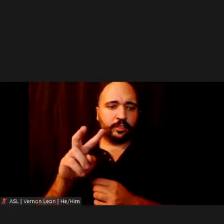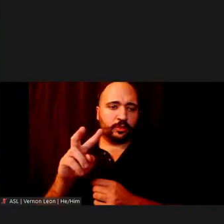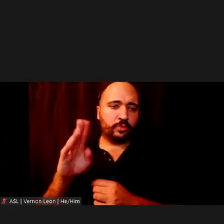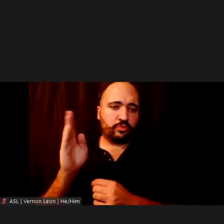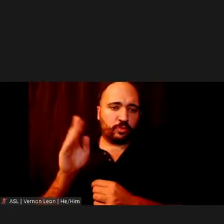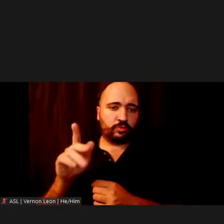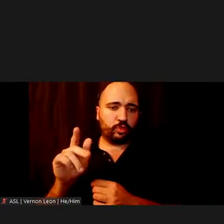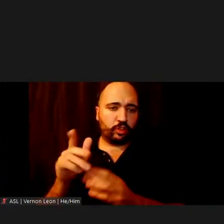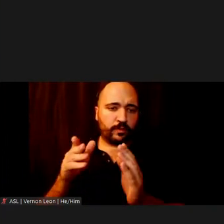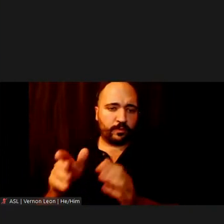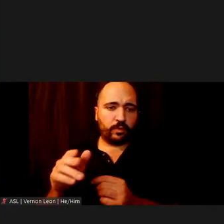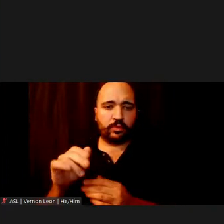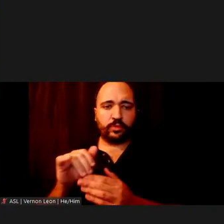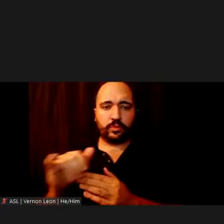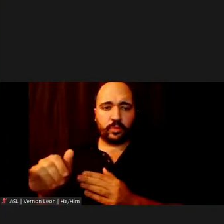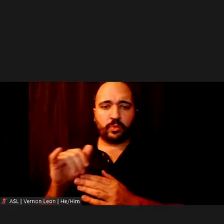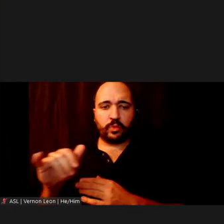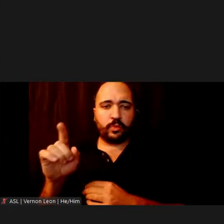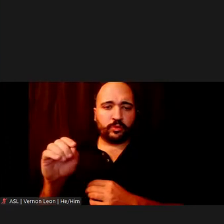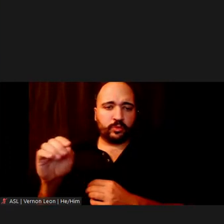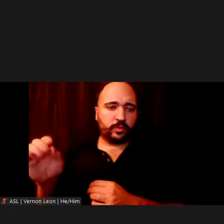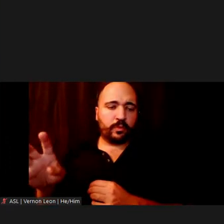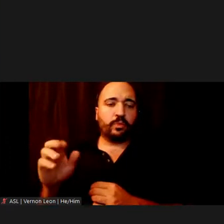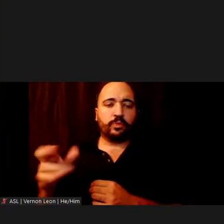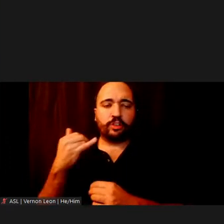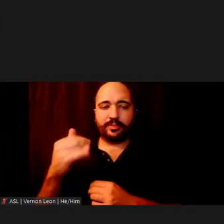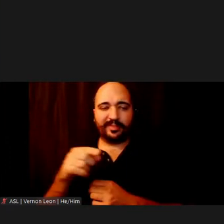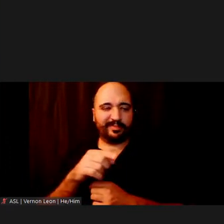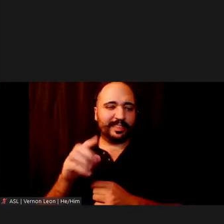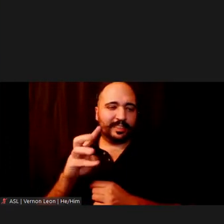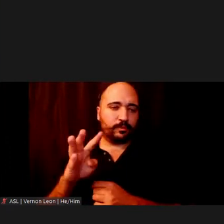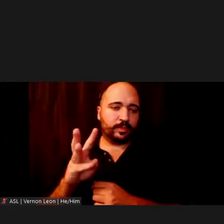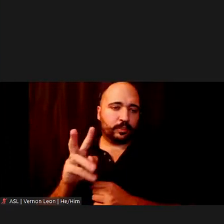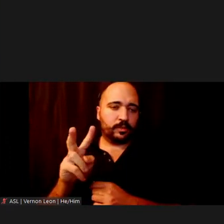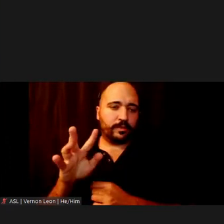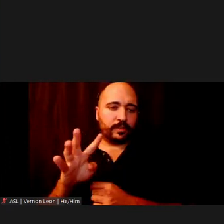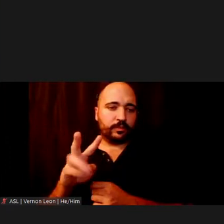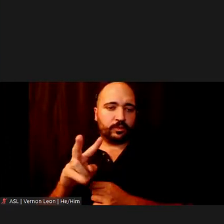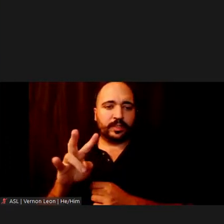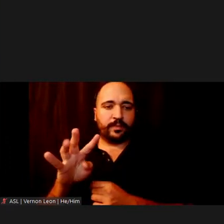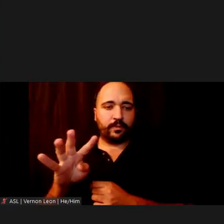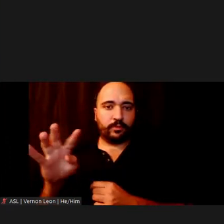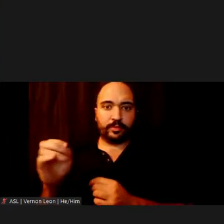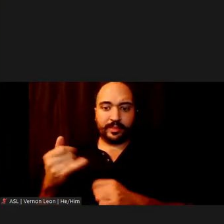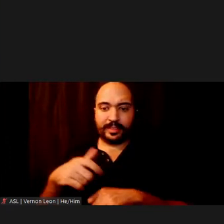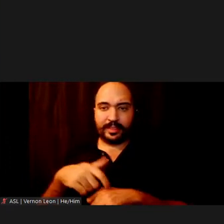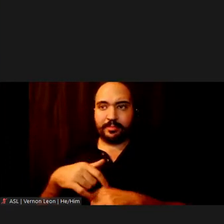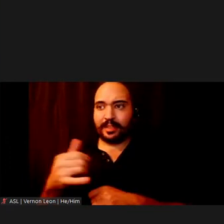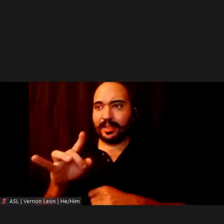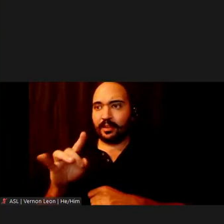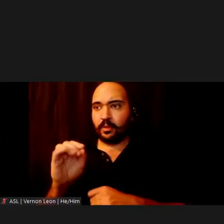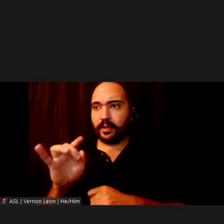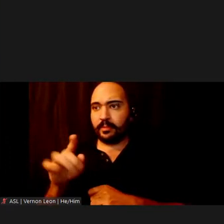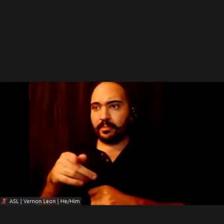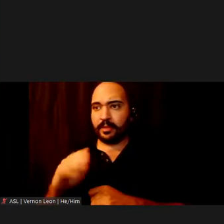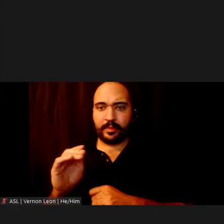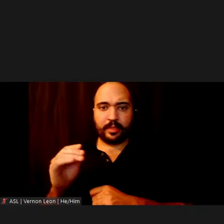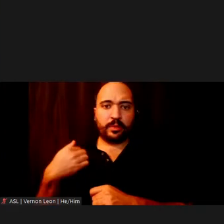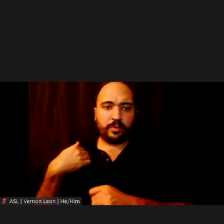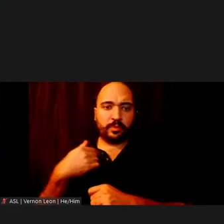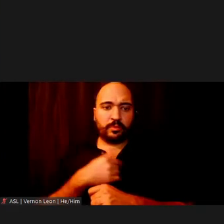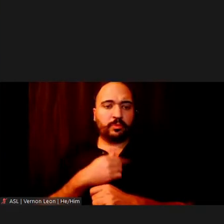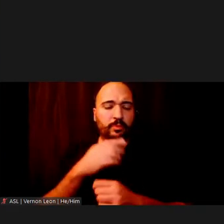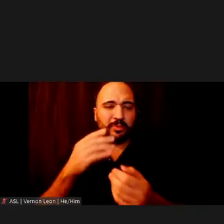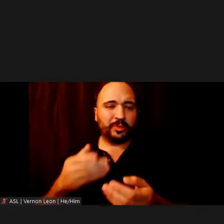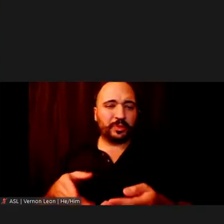646-252-7440. The time is currently 8 0 8 PM. This